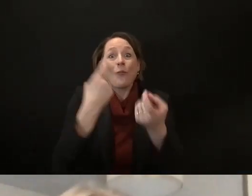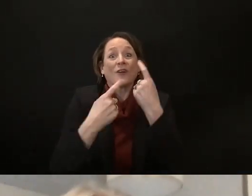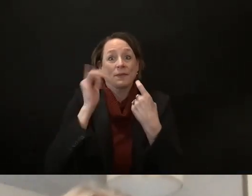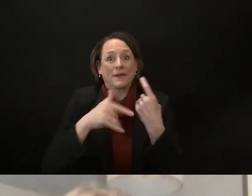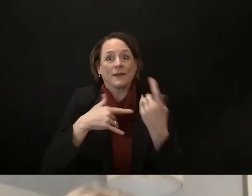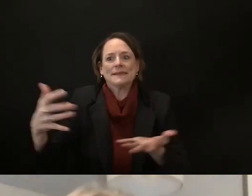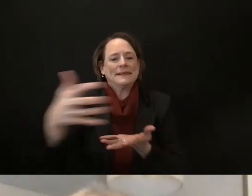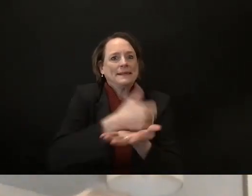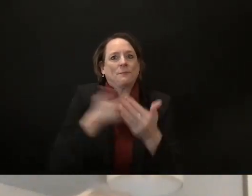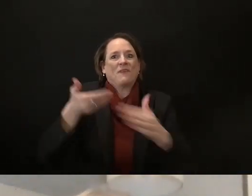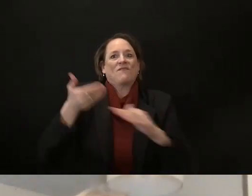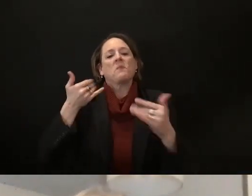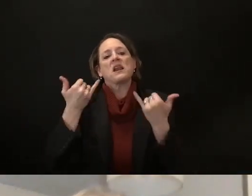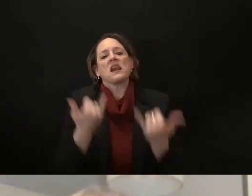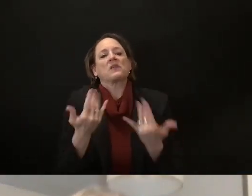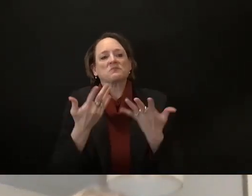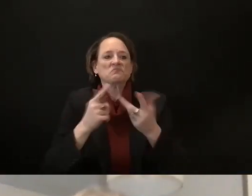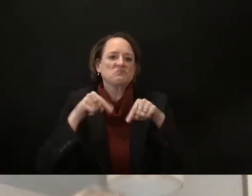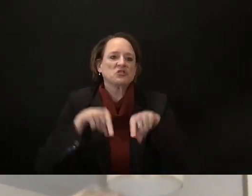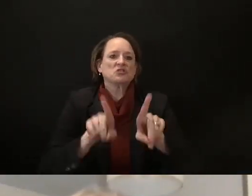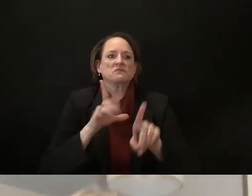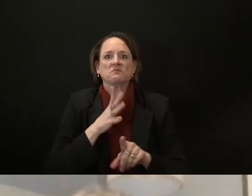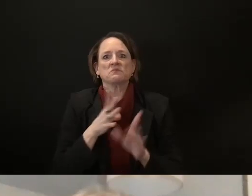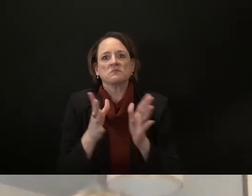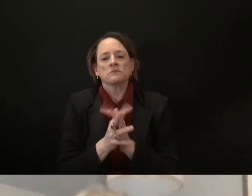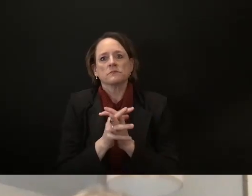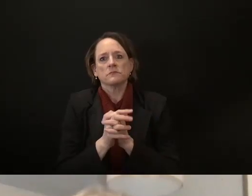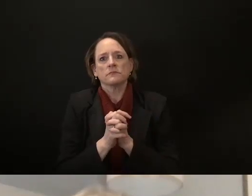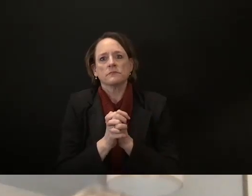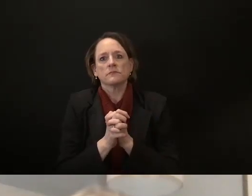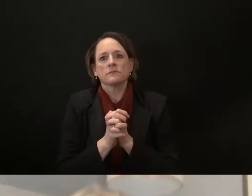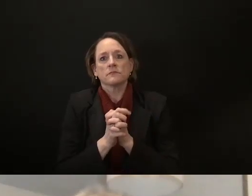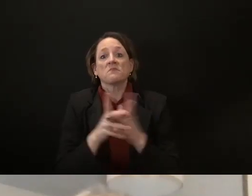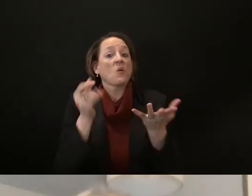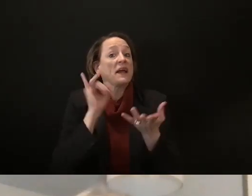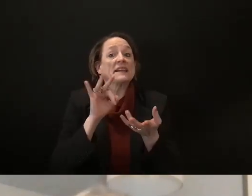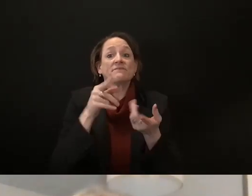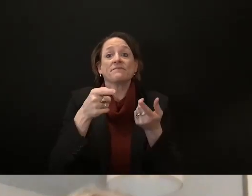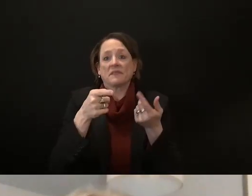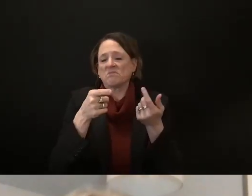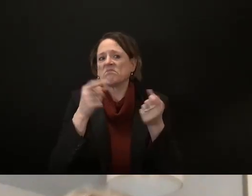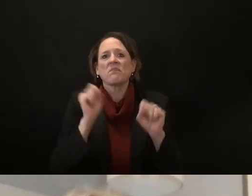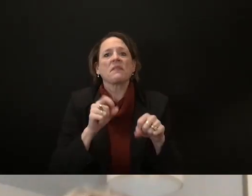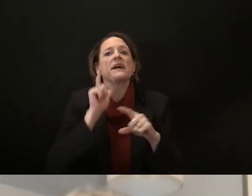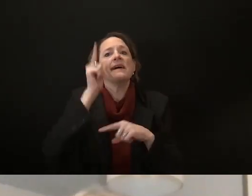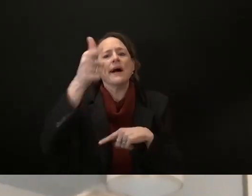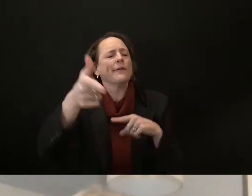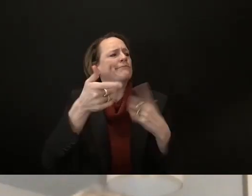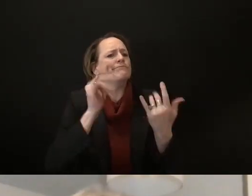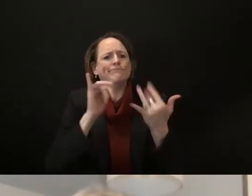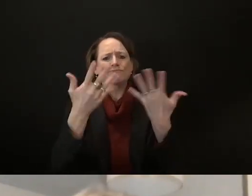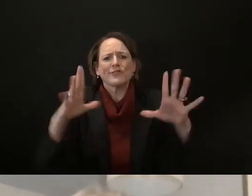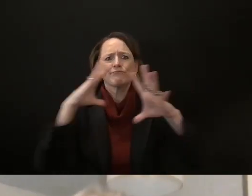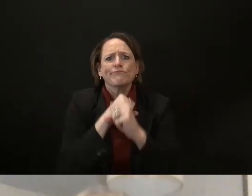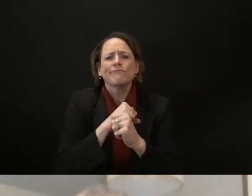offices with questions email for my office is best or phone calls are best to be able to get a prompt